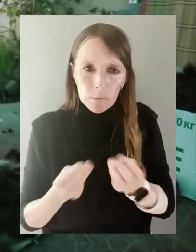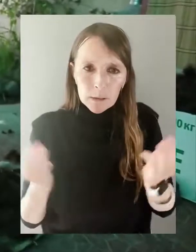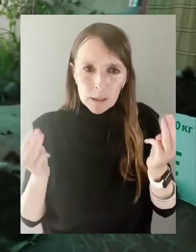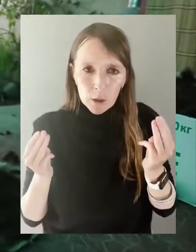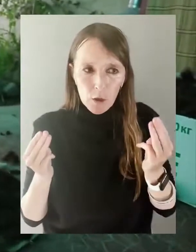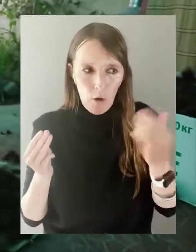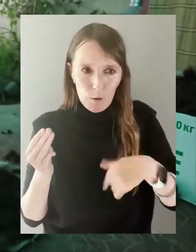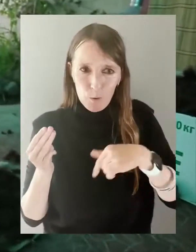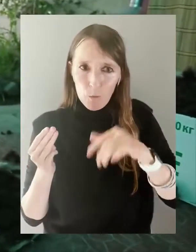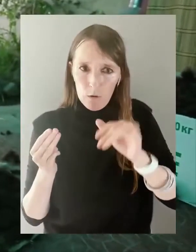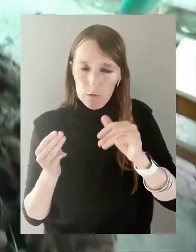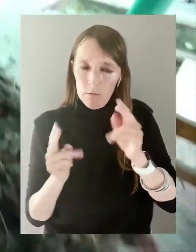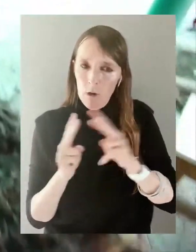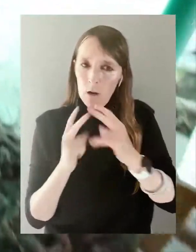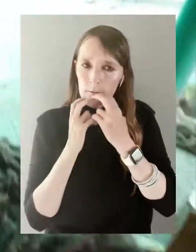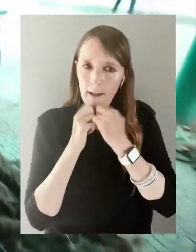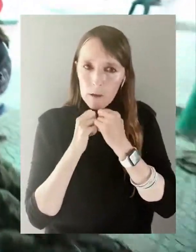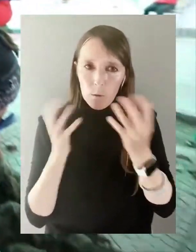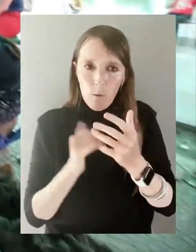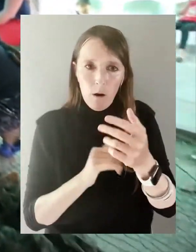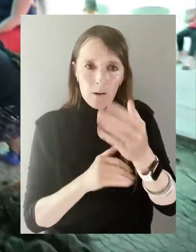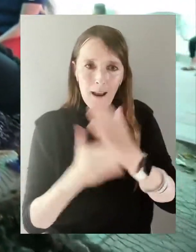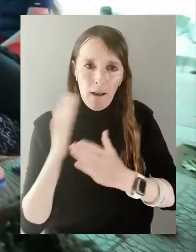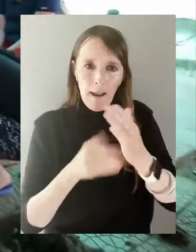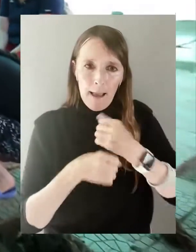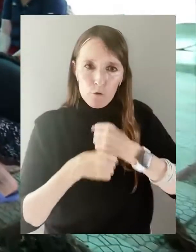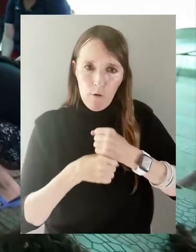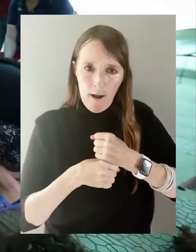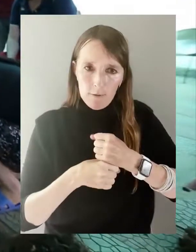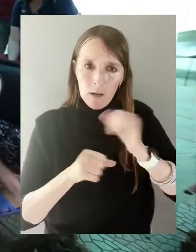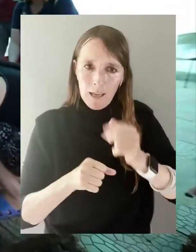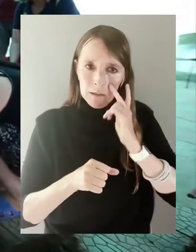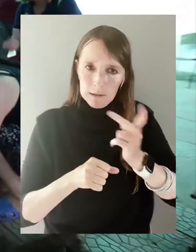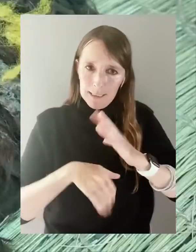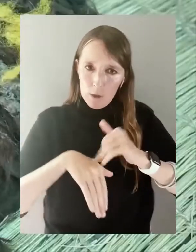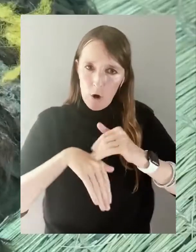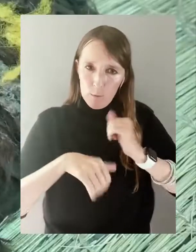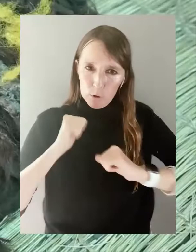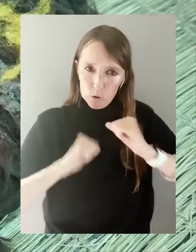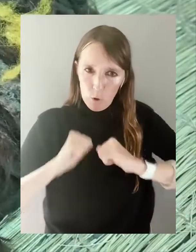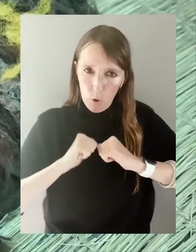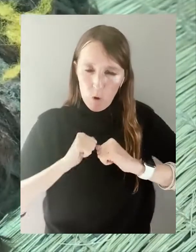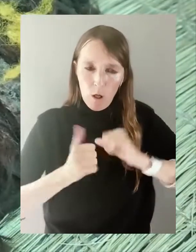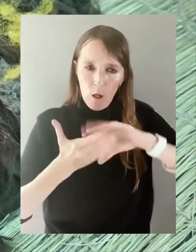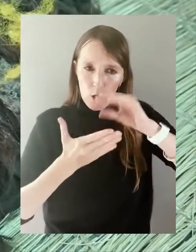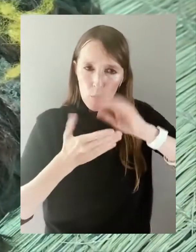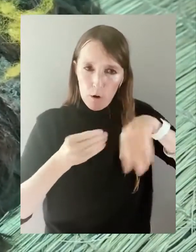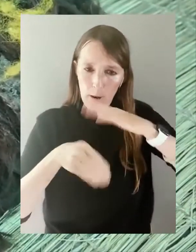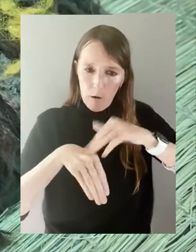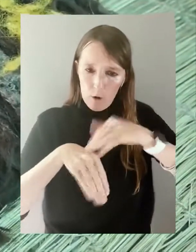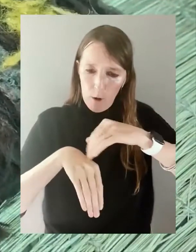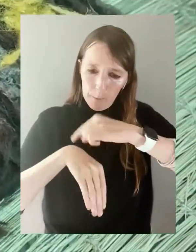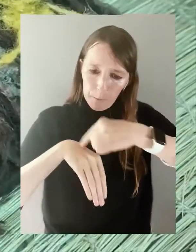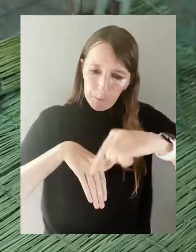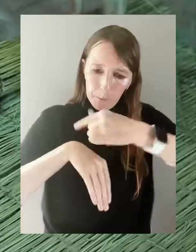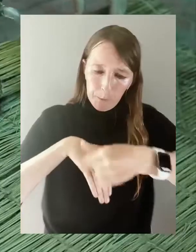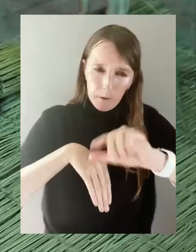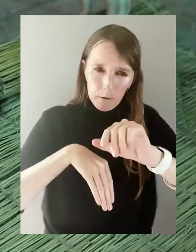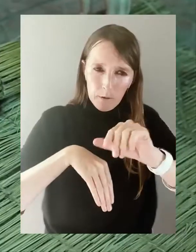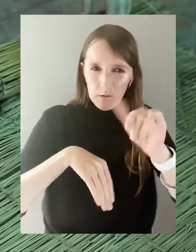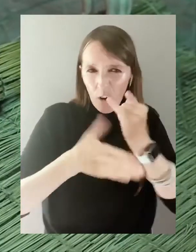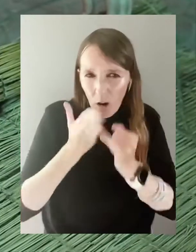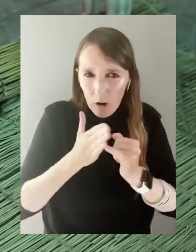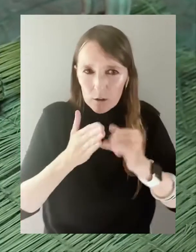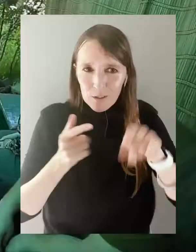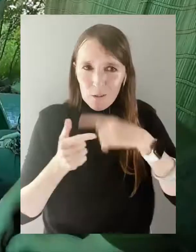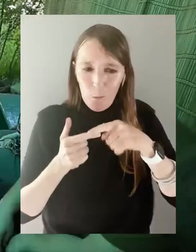the material values of Kyrgyz's nation is handicraft. You can participate in felt carpet show and learn about